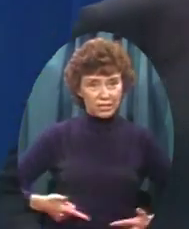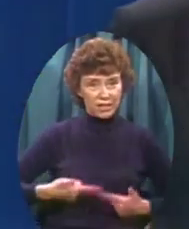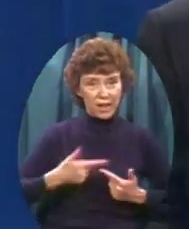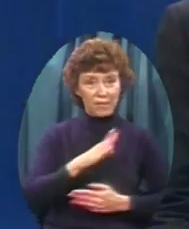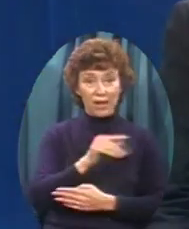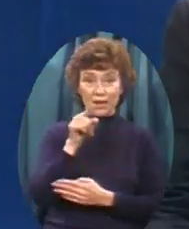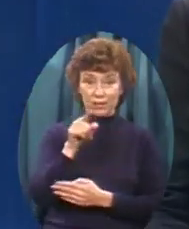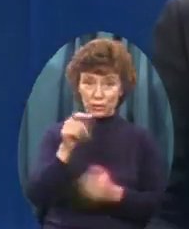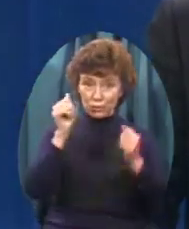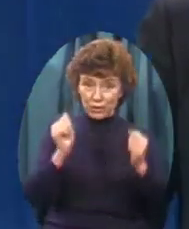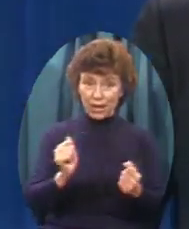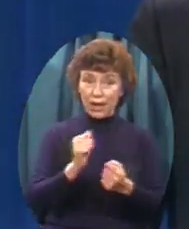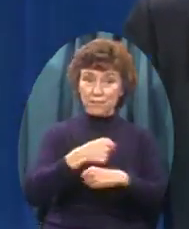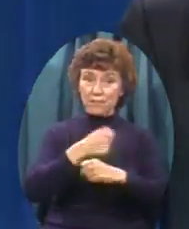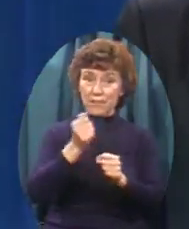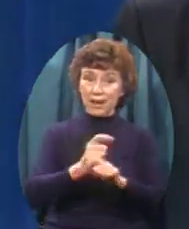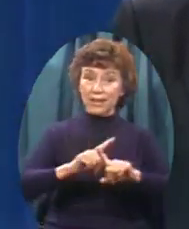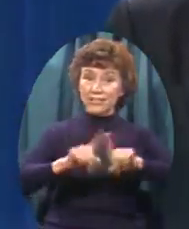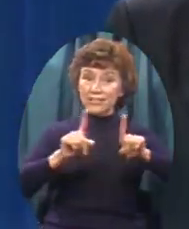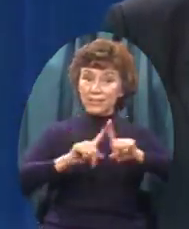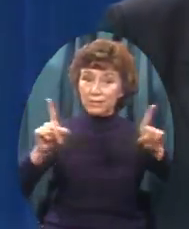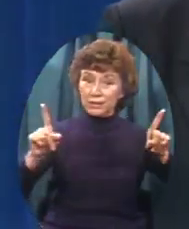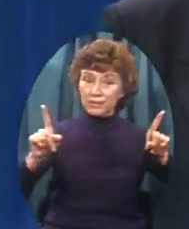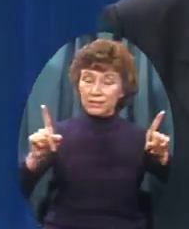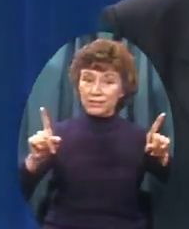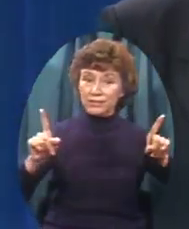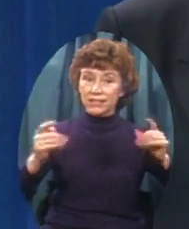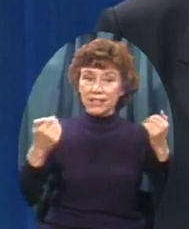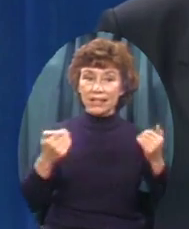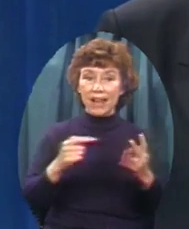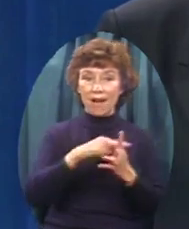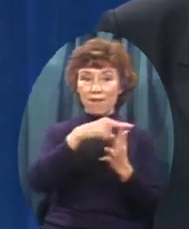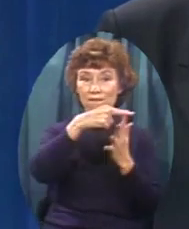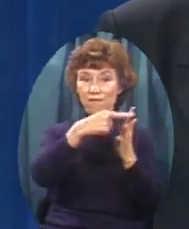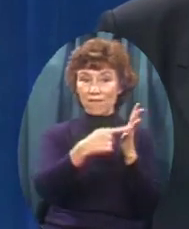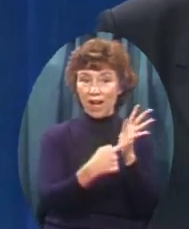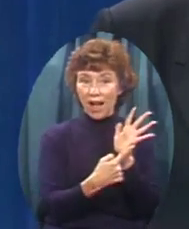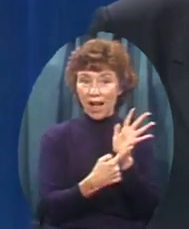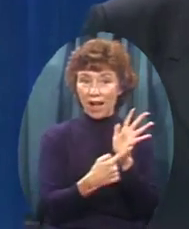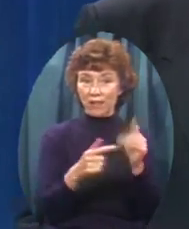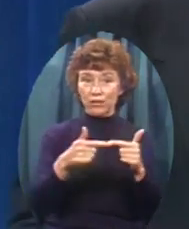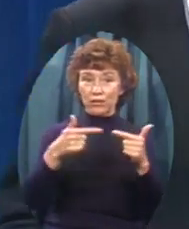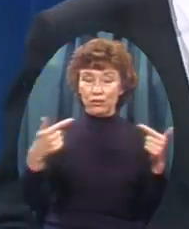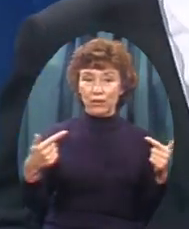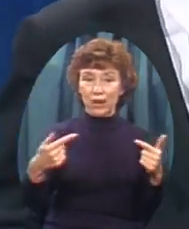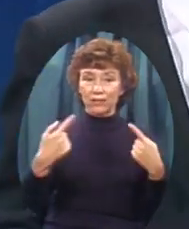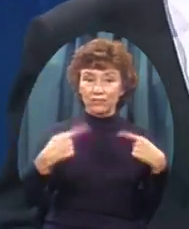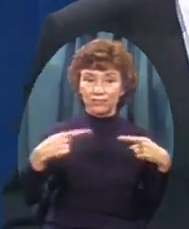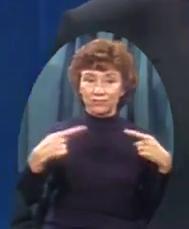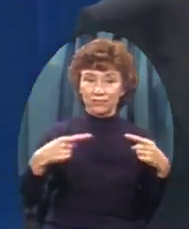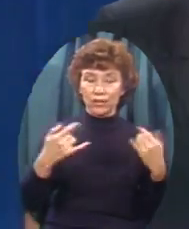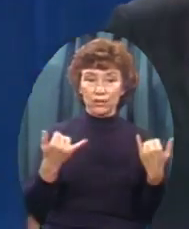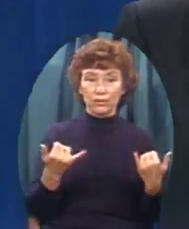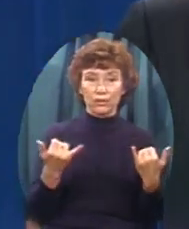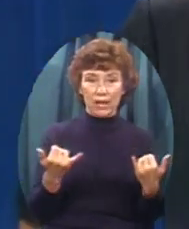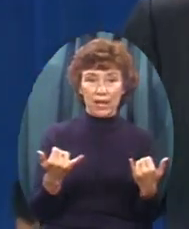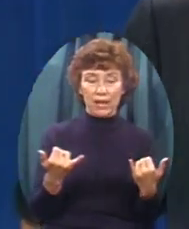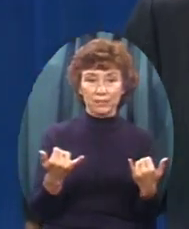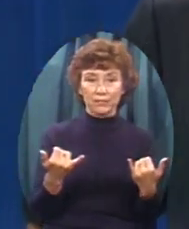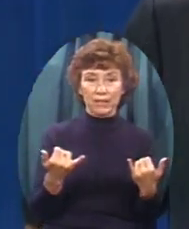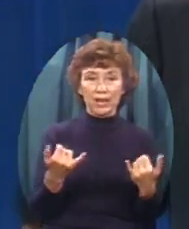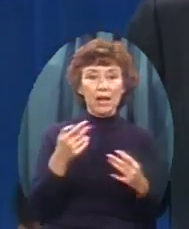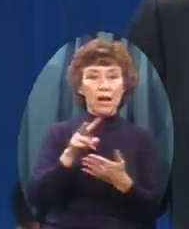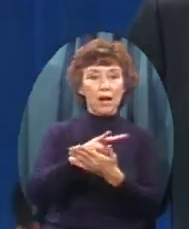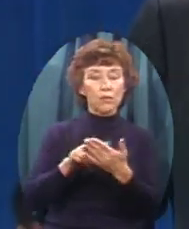can make a difference Now there are five Great controversies Raging today In the text I just read From Genesis chapter